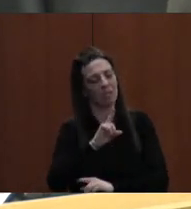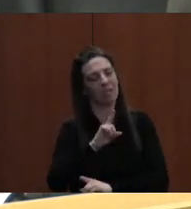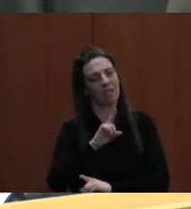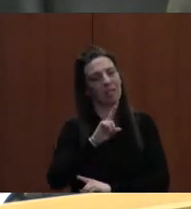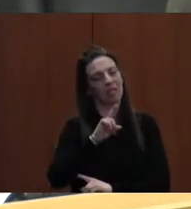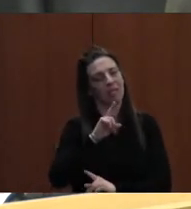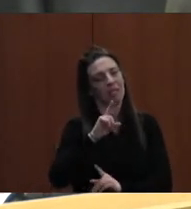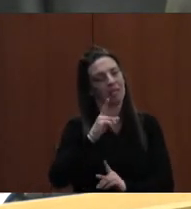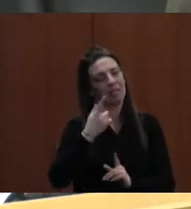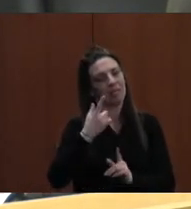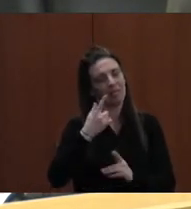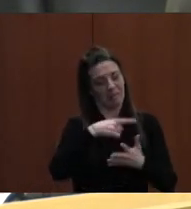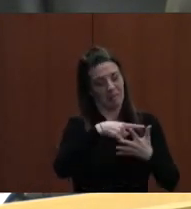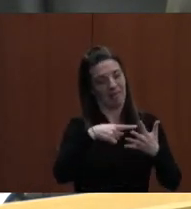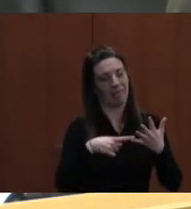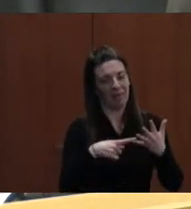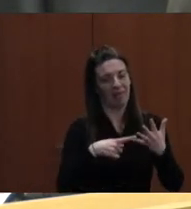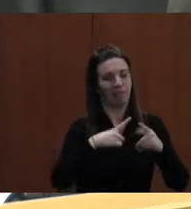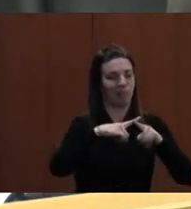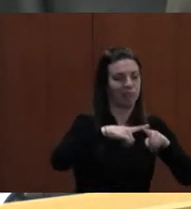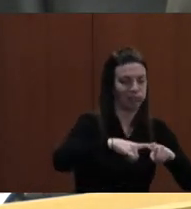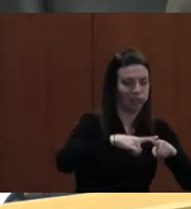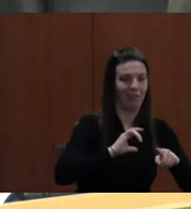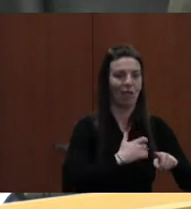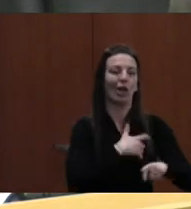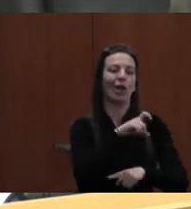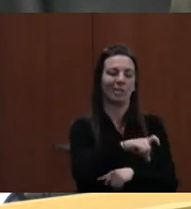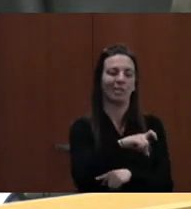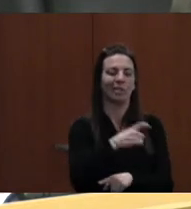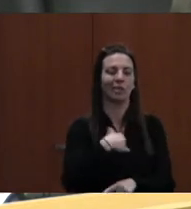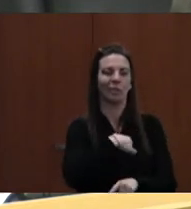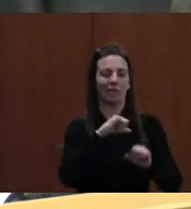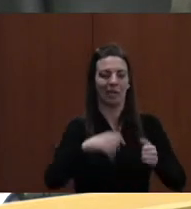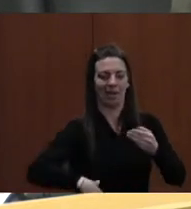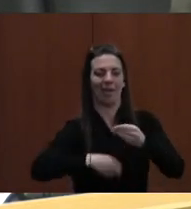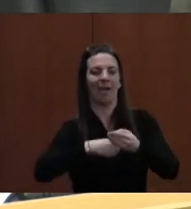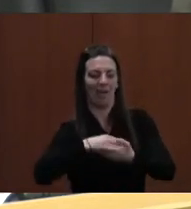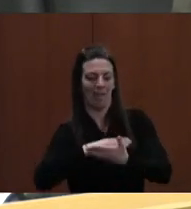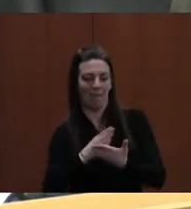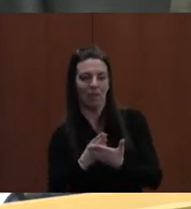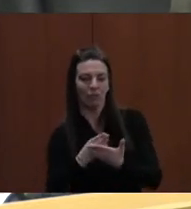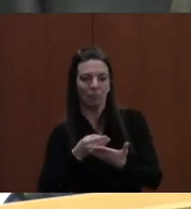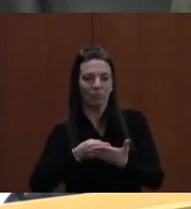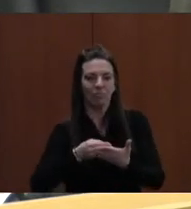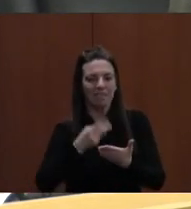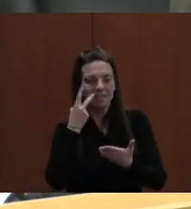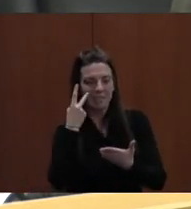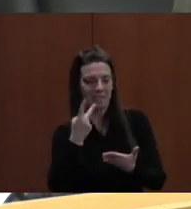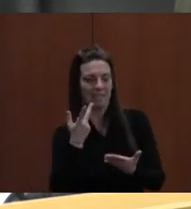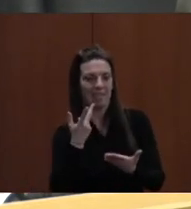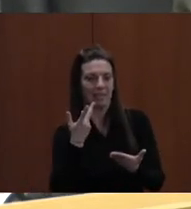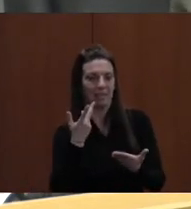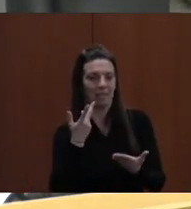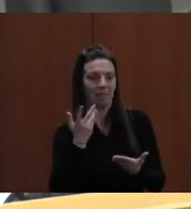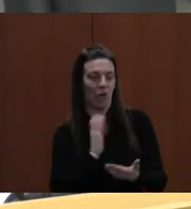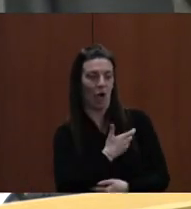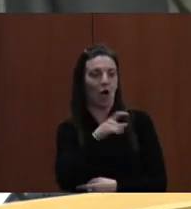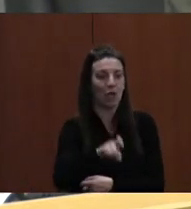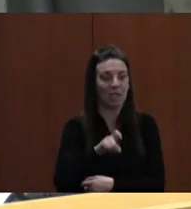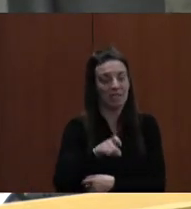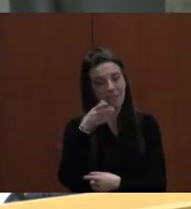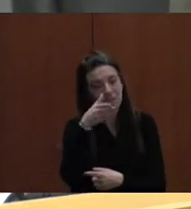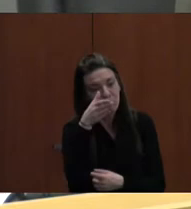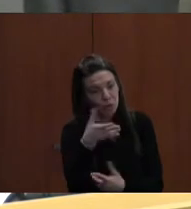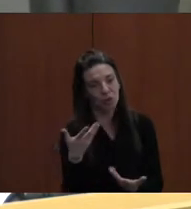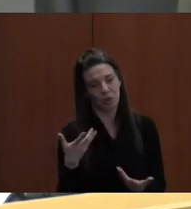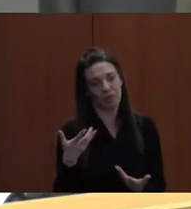way to add teaching positions to the budget and allow flexibility to see what type of movement we're going to have. We're going to come out of the pandemic. Will we have students